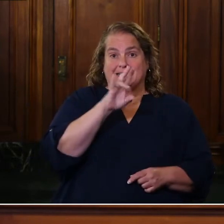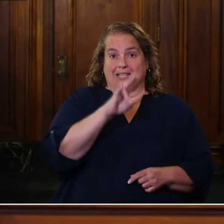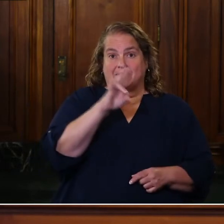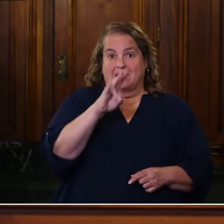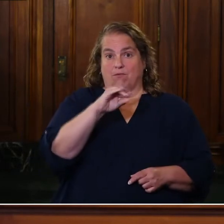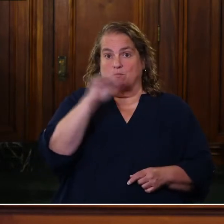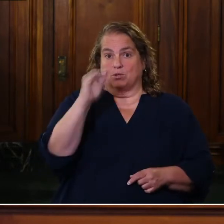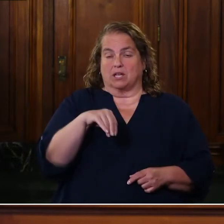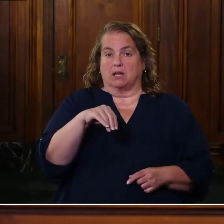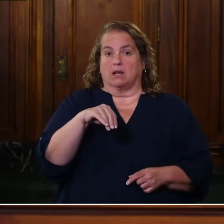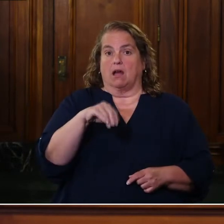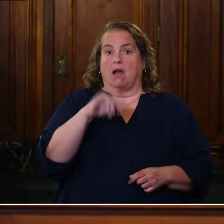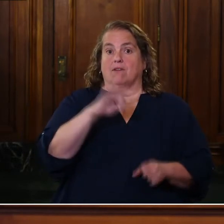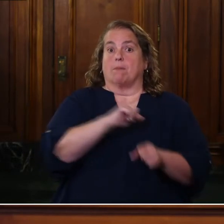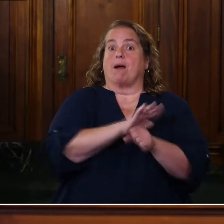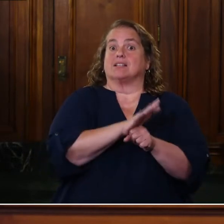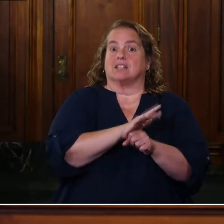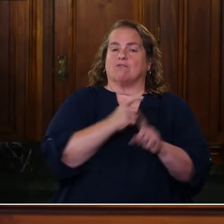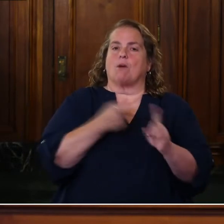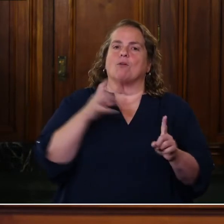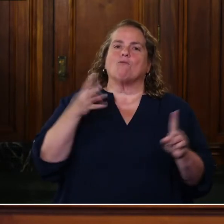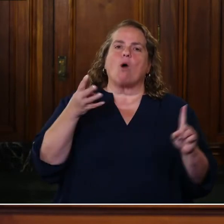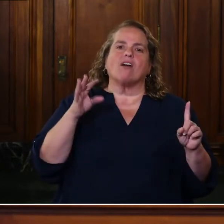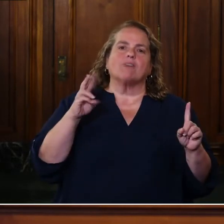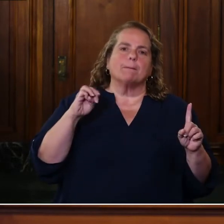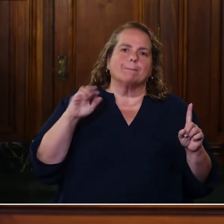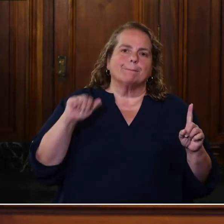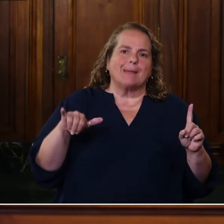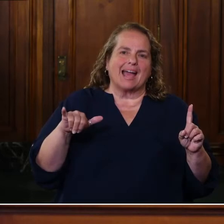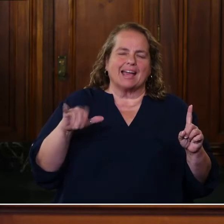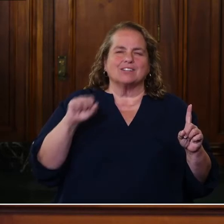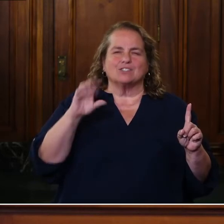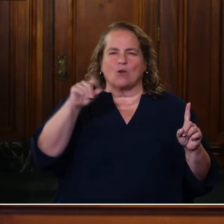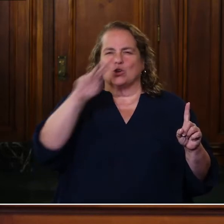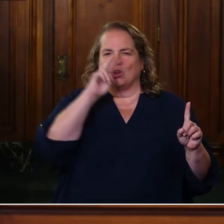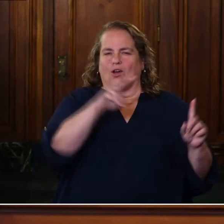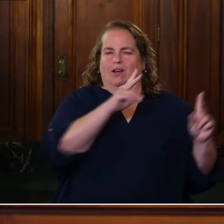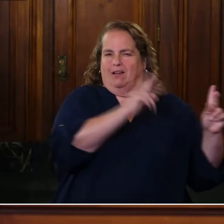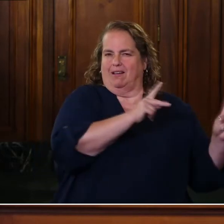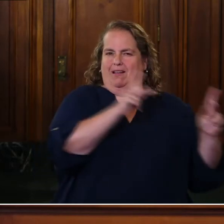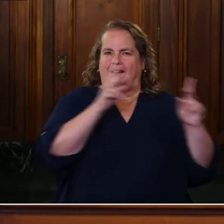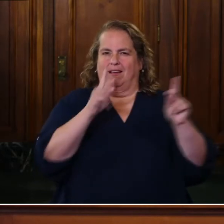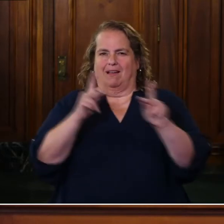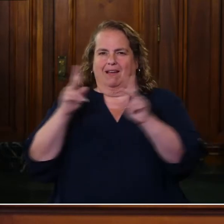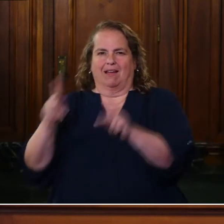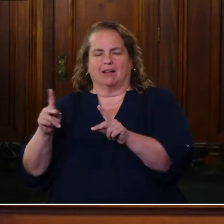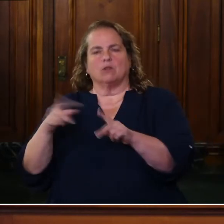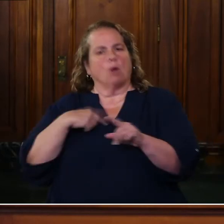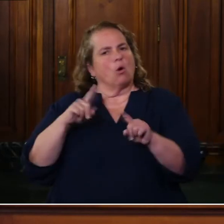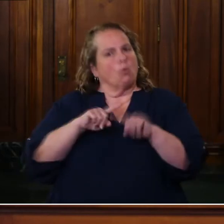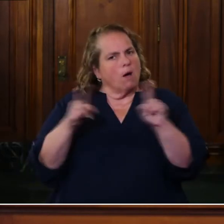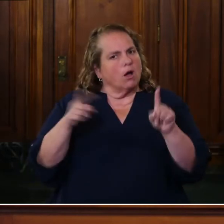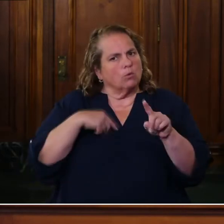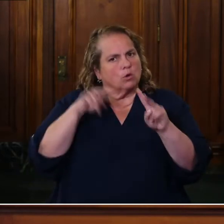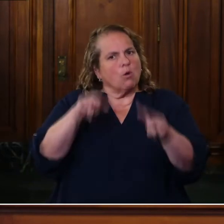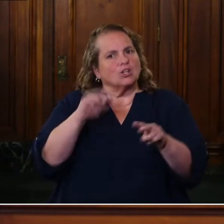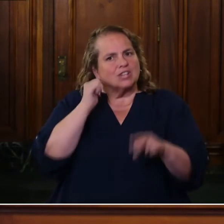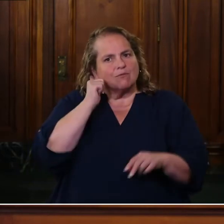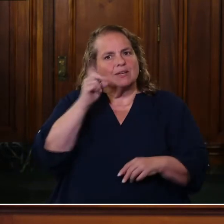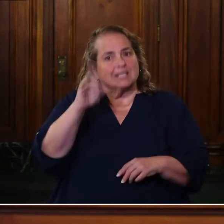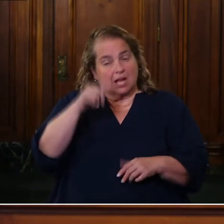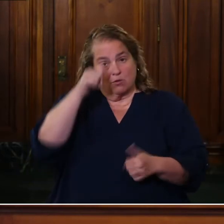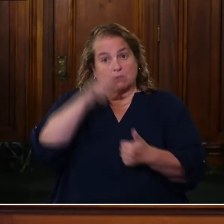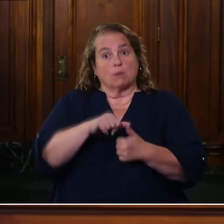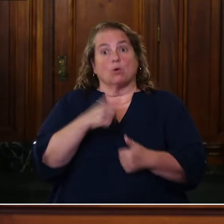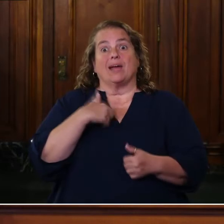the 4th of May. So we just want to put it all in context, but we're watching this every day. Remember when we, when we had a two week